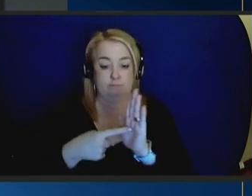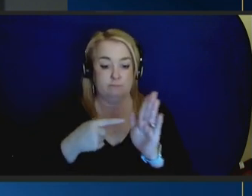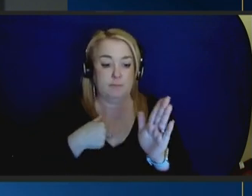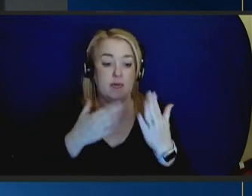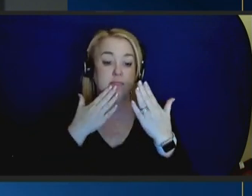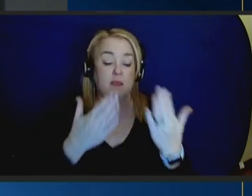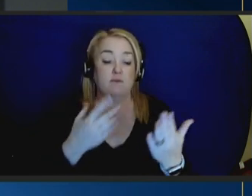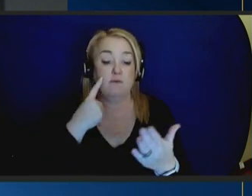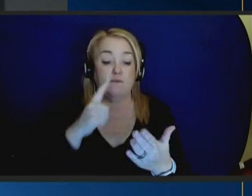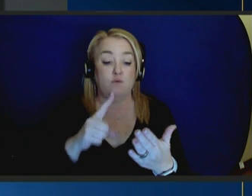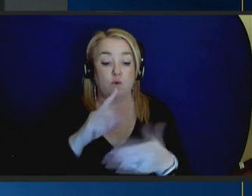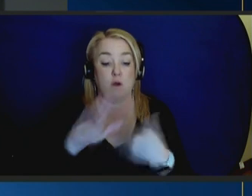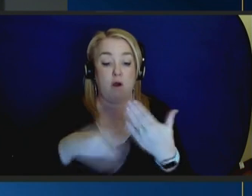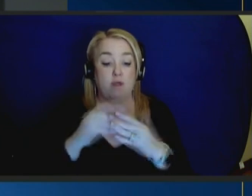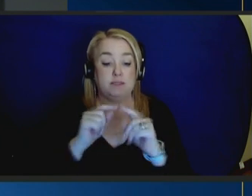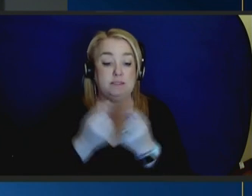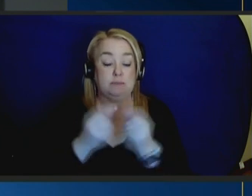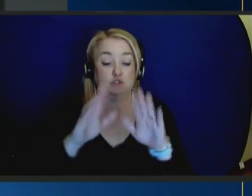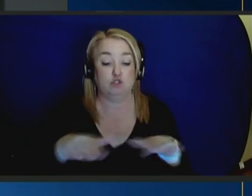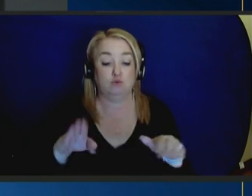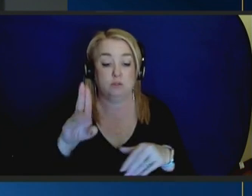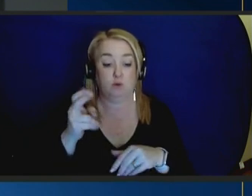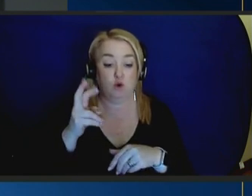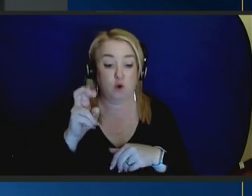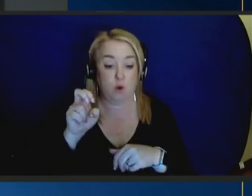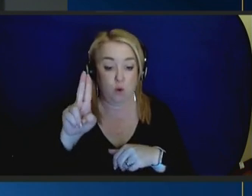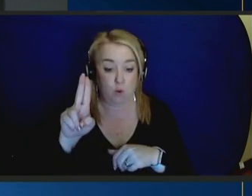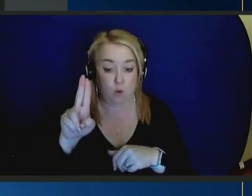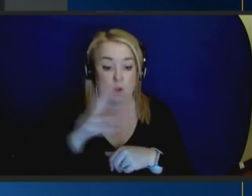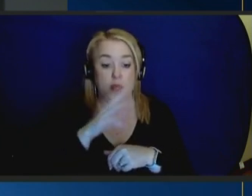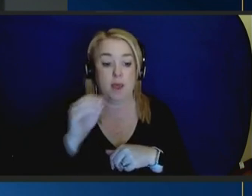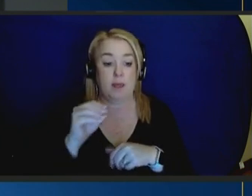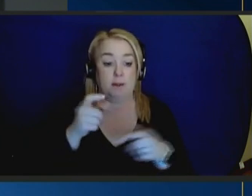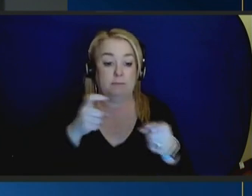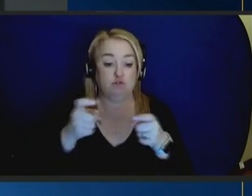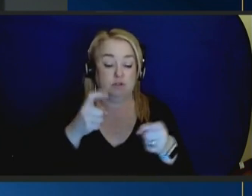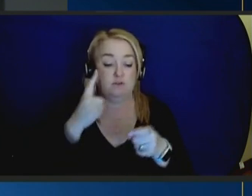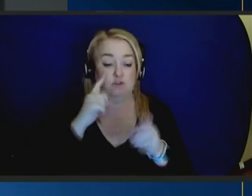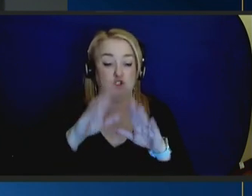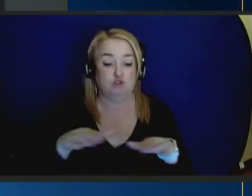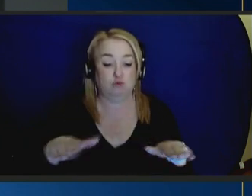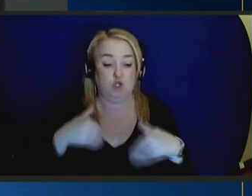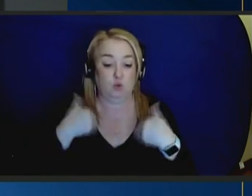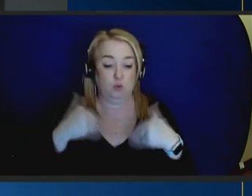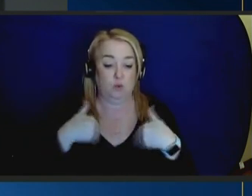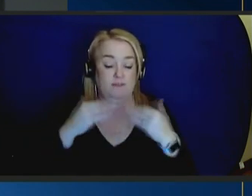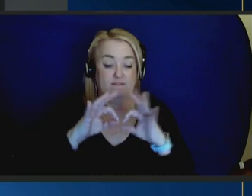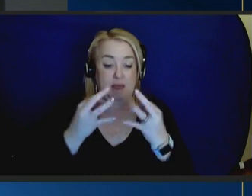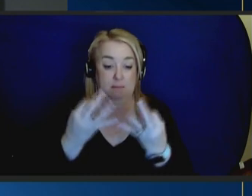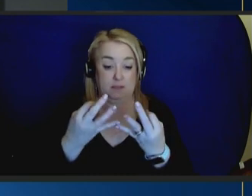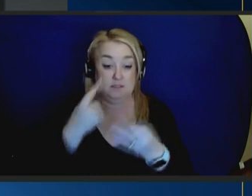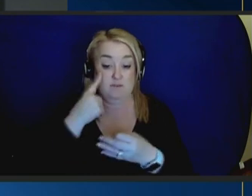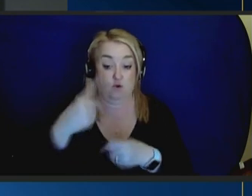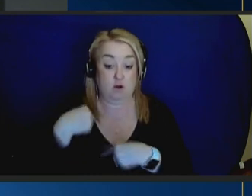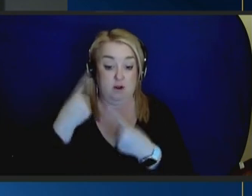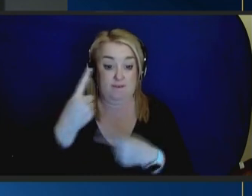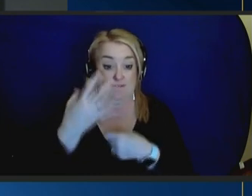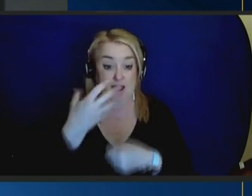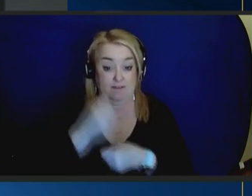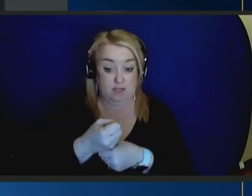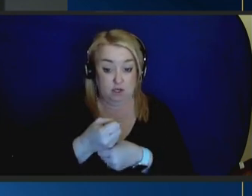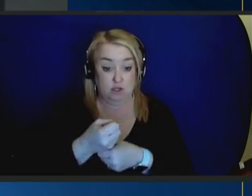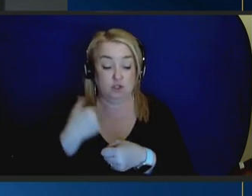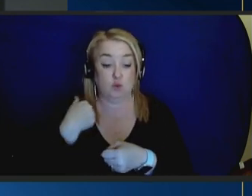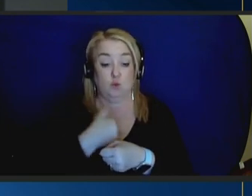Children's Bureau, at our Administration for Children, Youth, and Families. And for the last five years, this team has been working